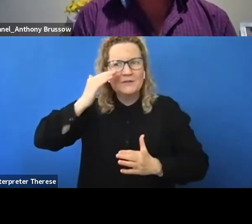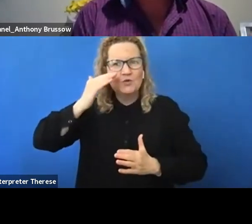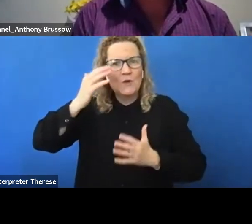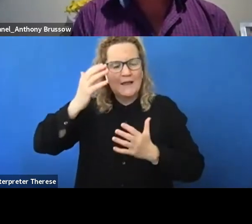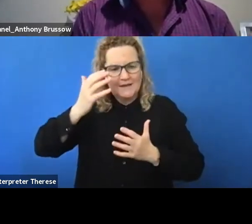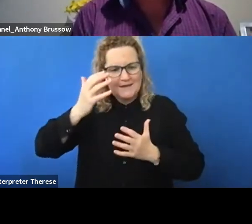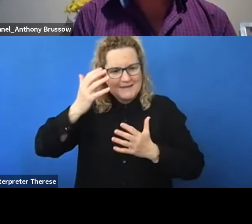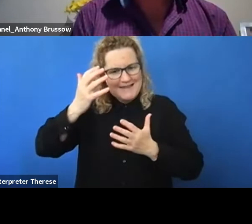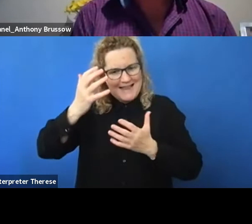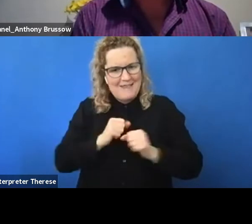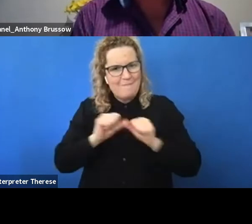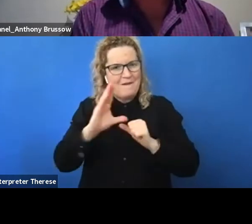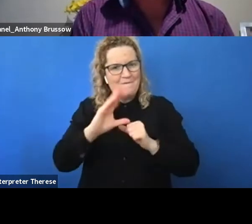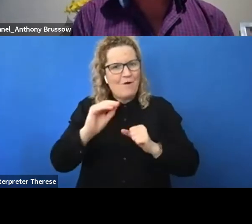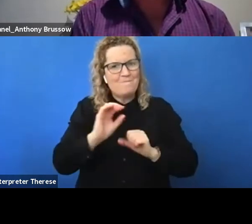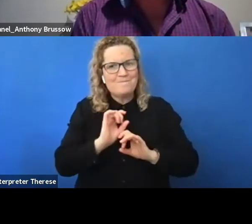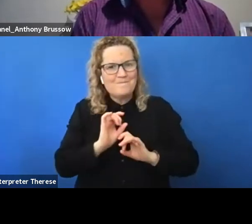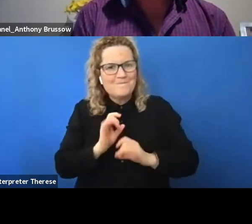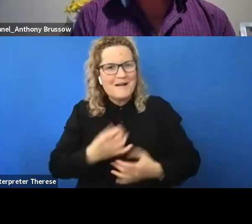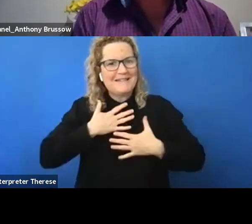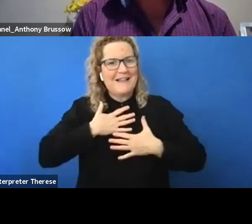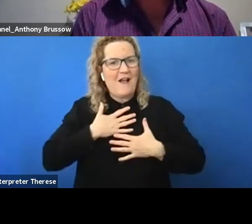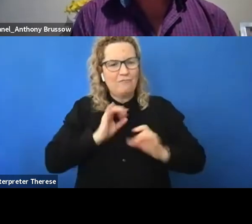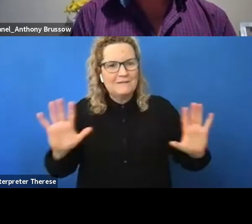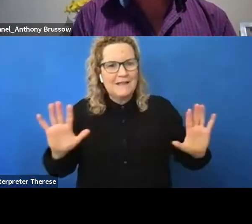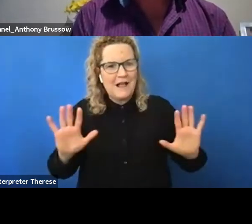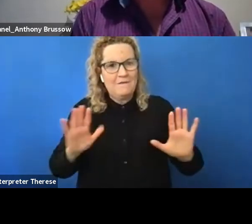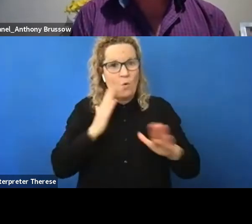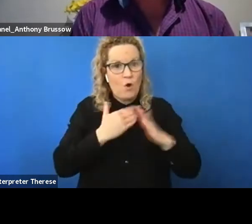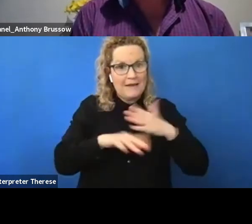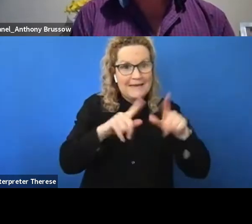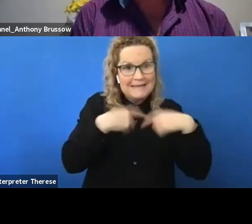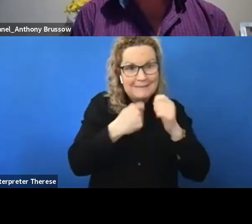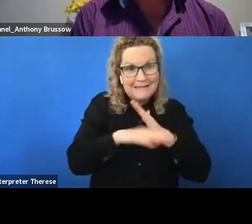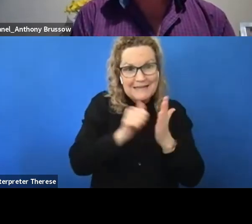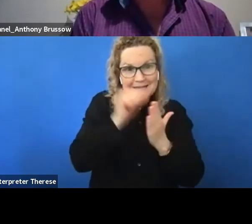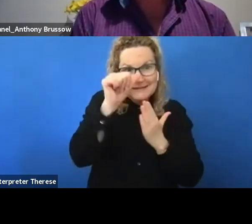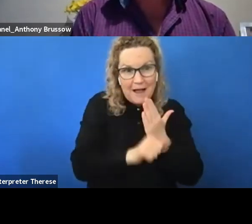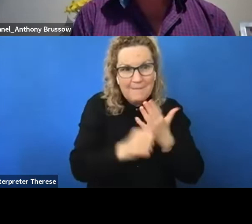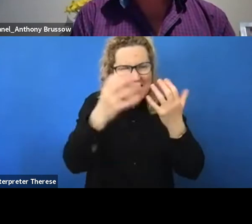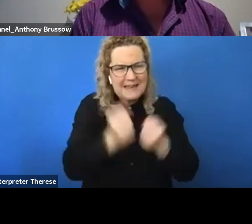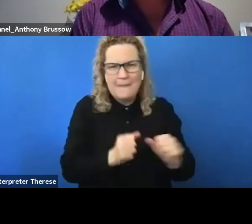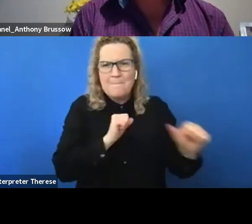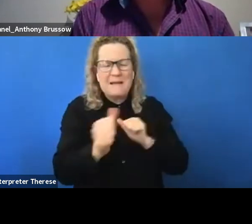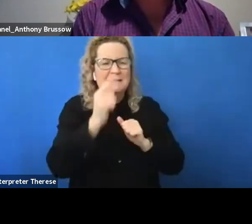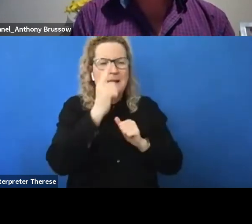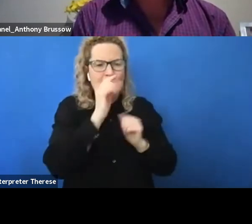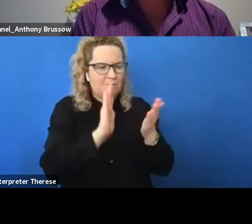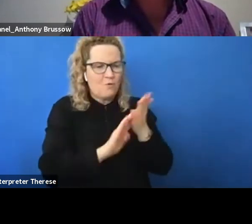to work in teams maybe, in assignments and get the best possible grades. and